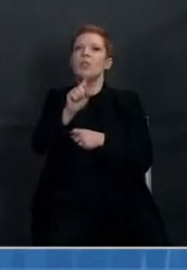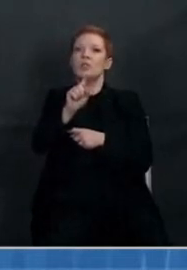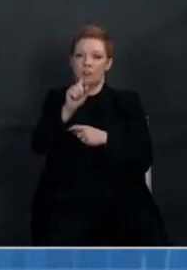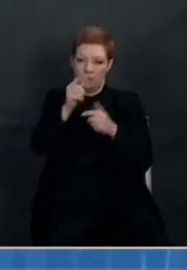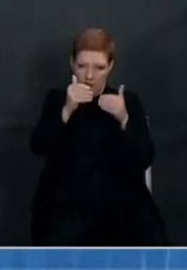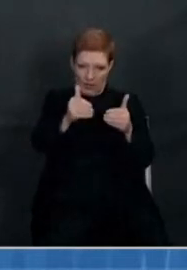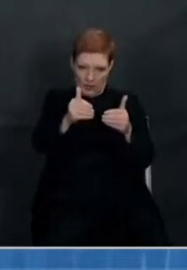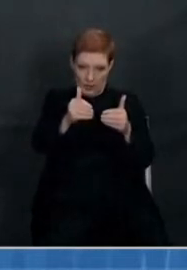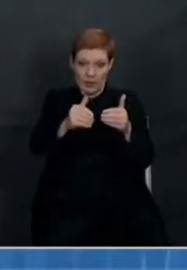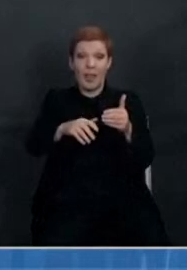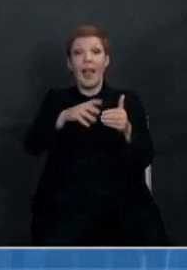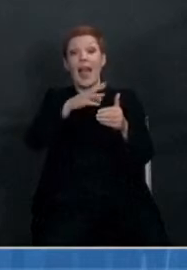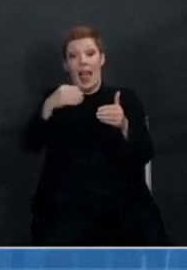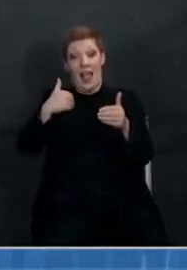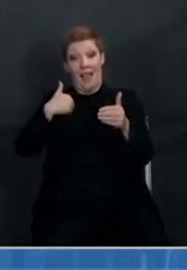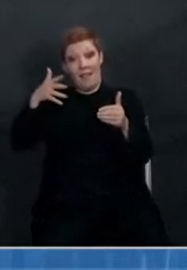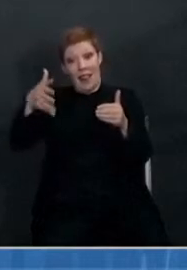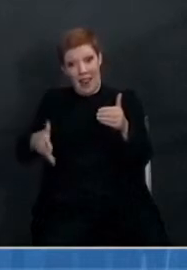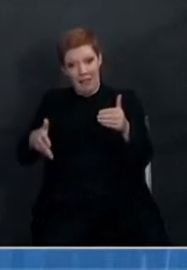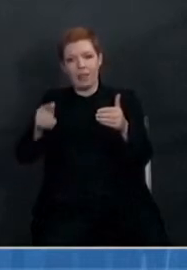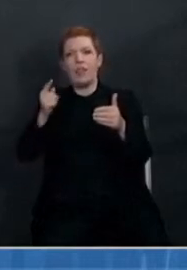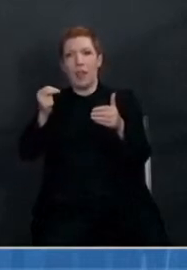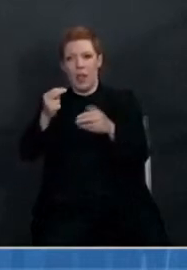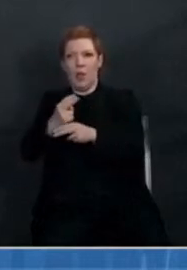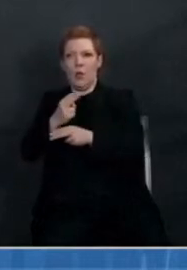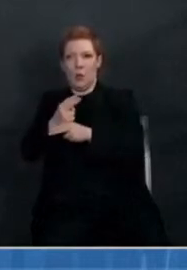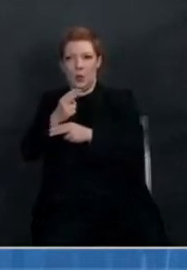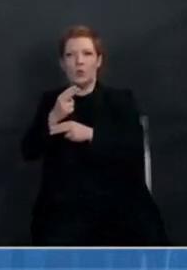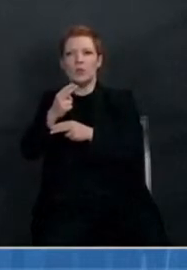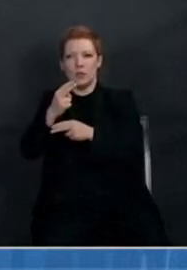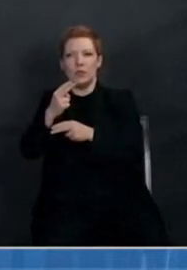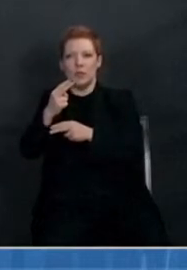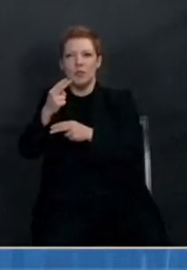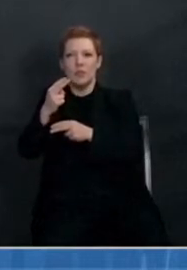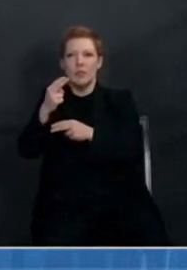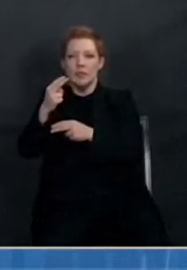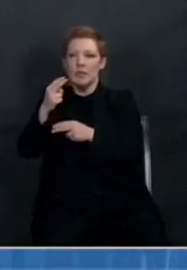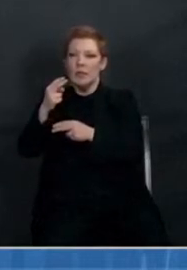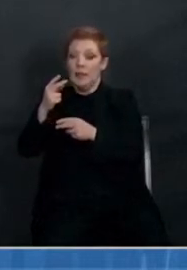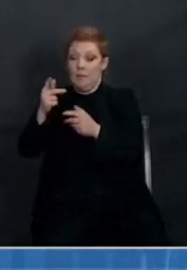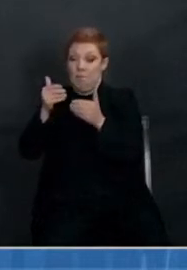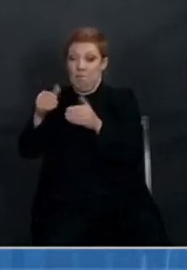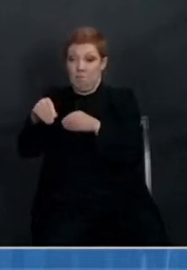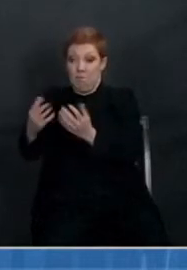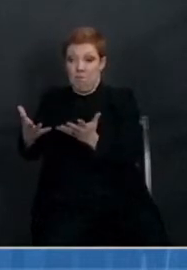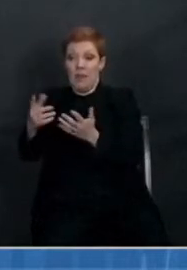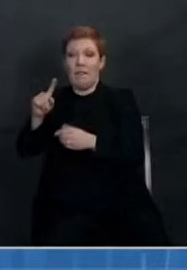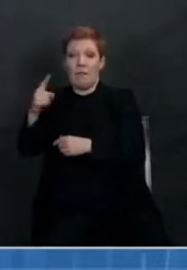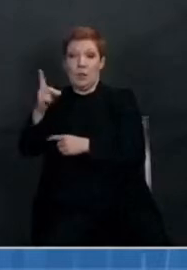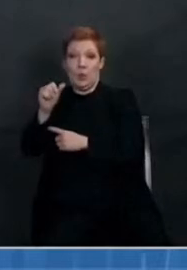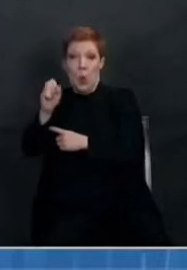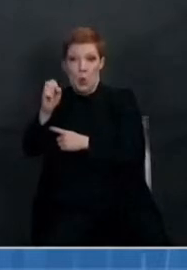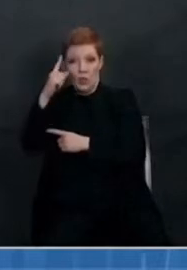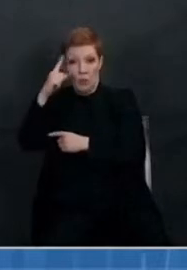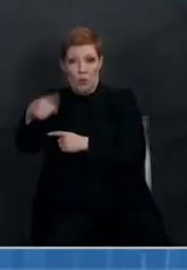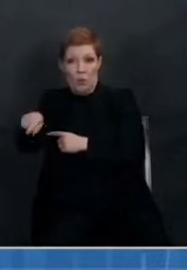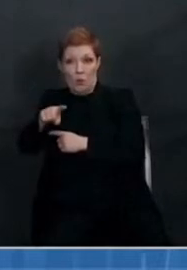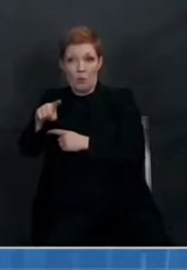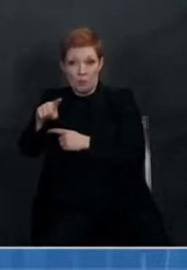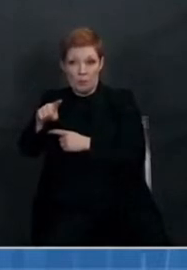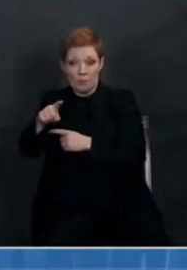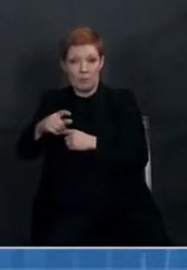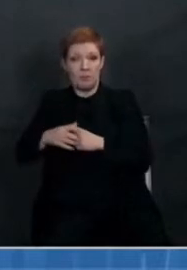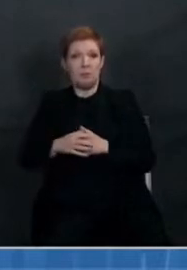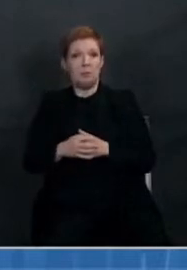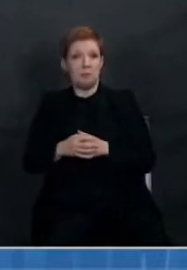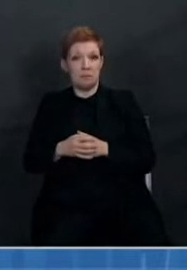the policy that we've had and that is working well now. Thank you, Dr. Fauci. Dr. Walensky, anything you would add? I